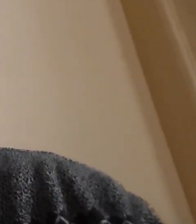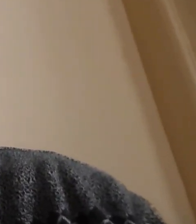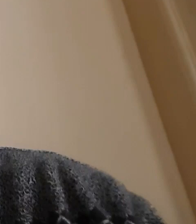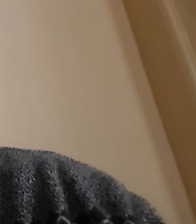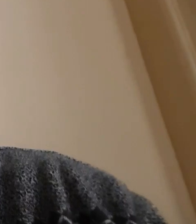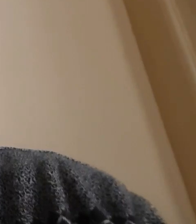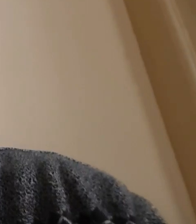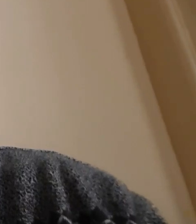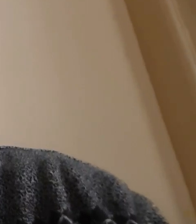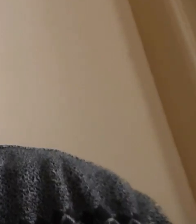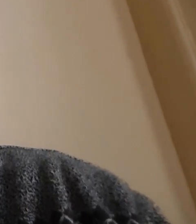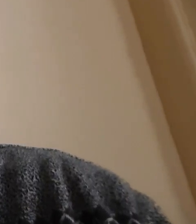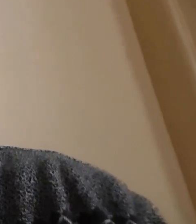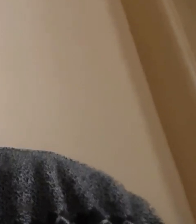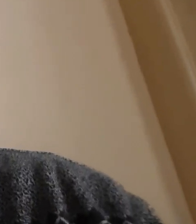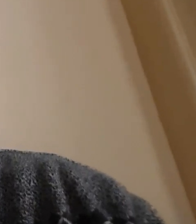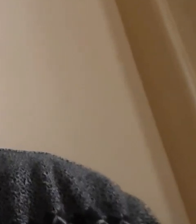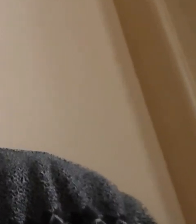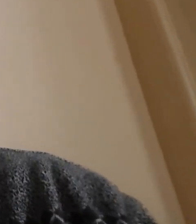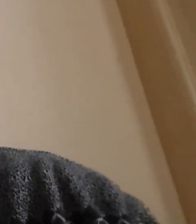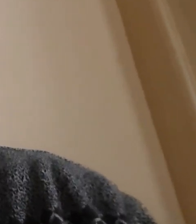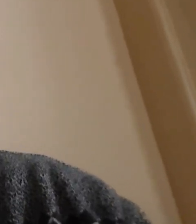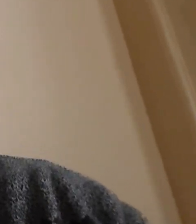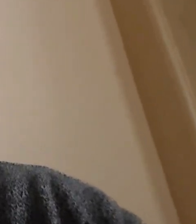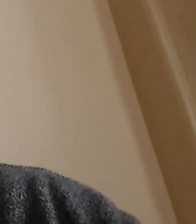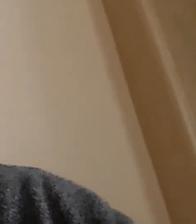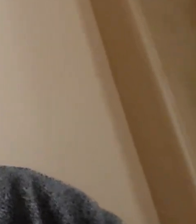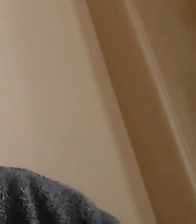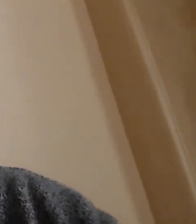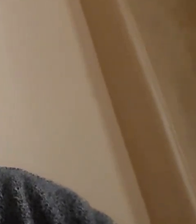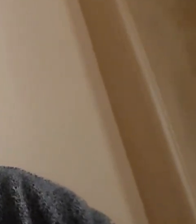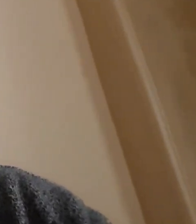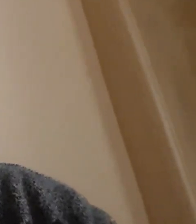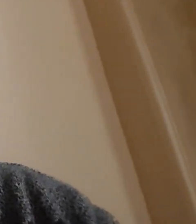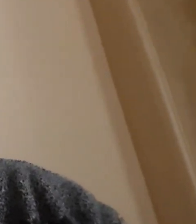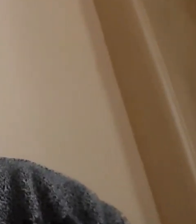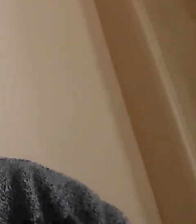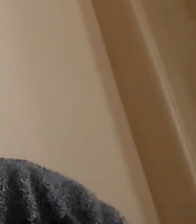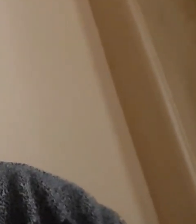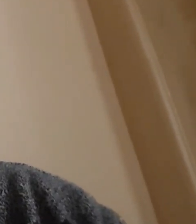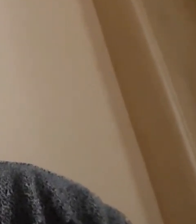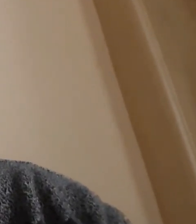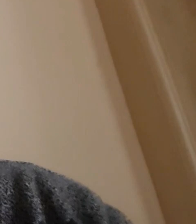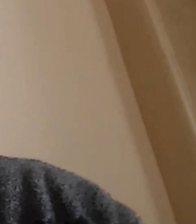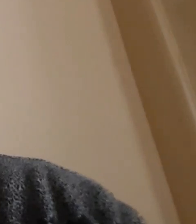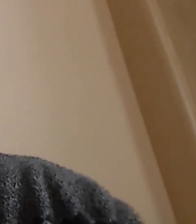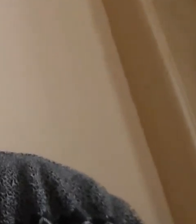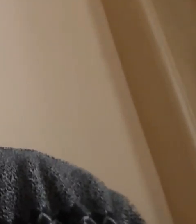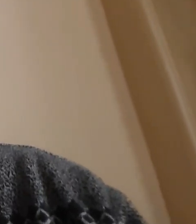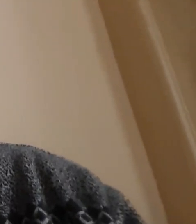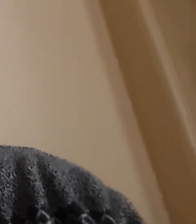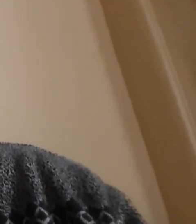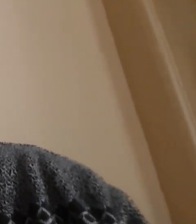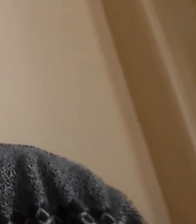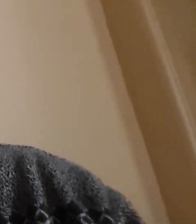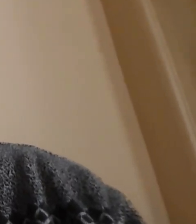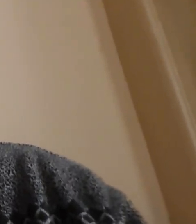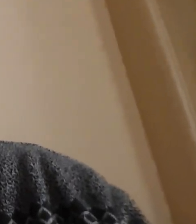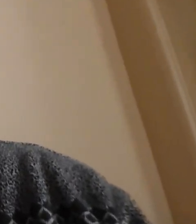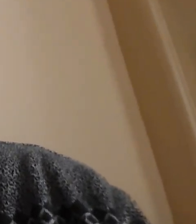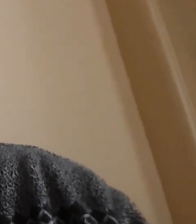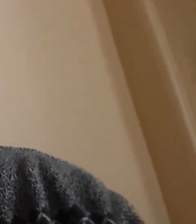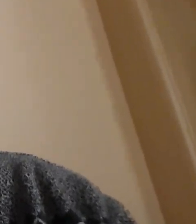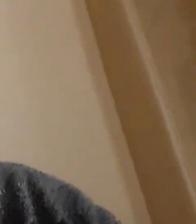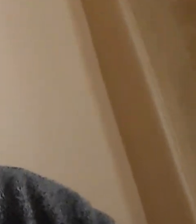I hope you enjoy it because it will change the world what they said there